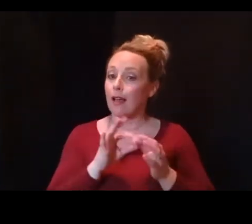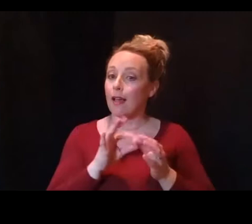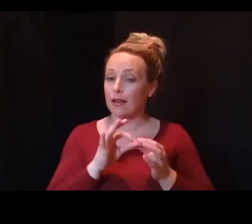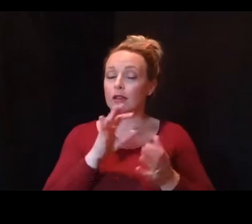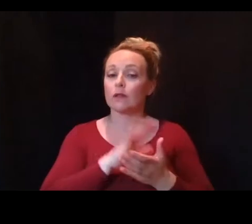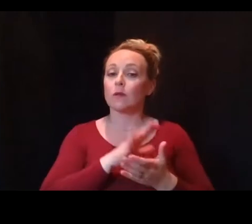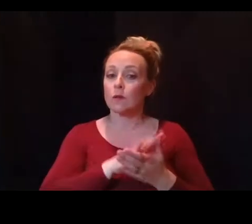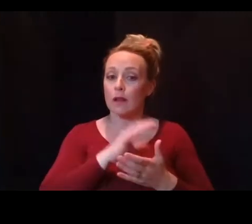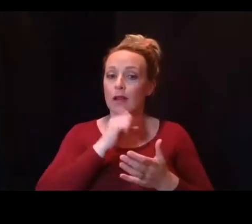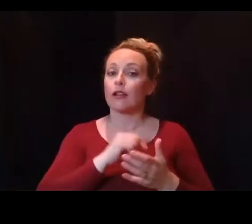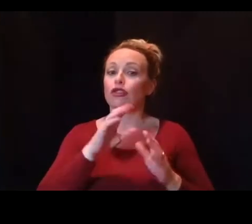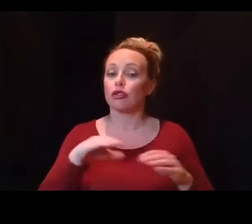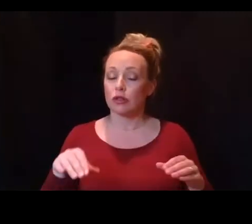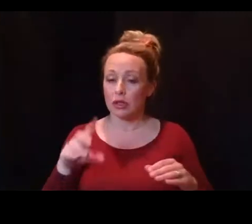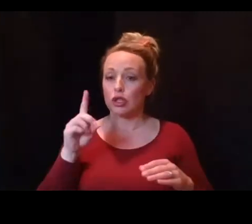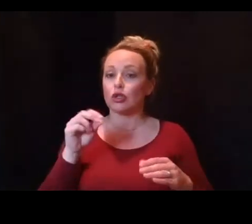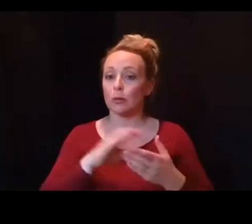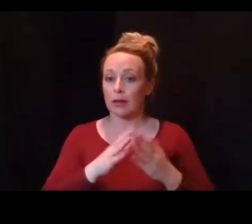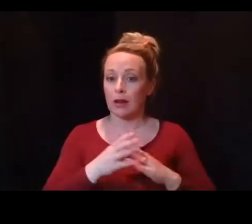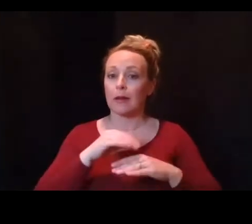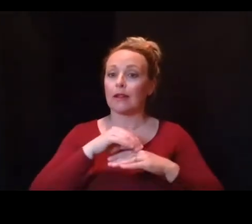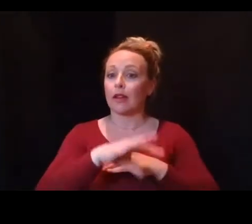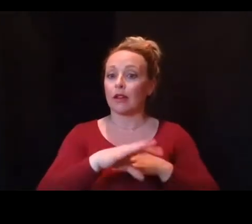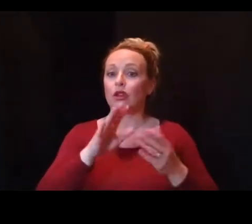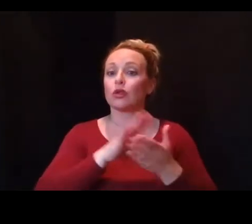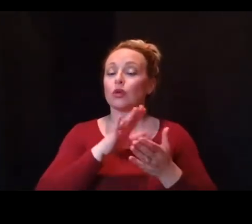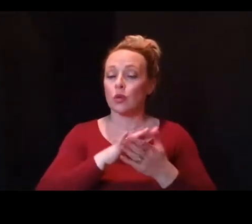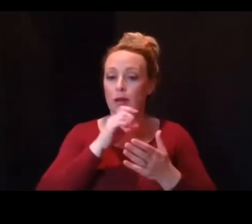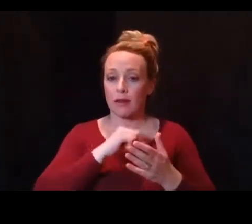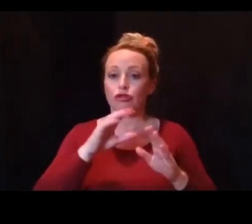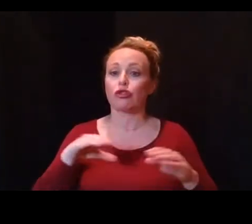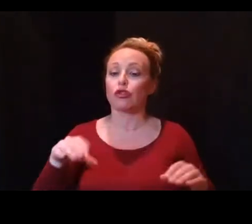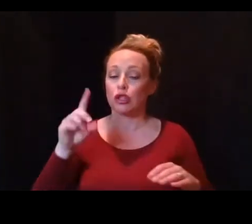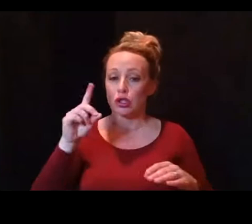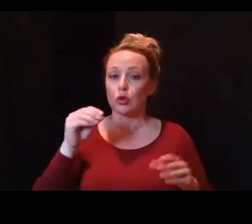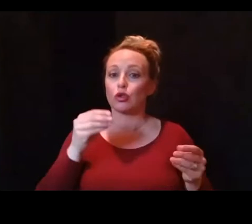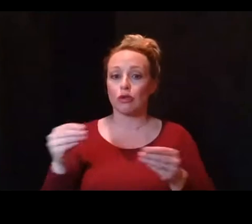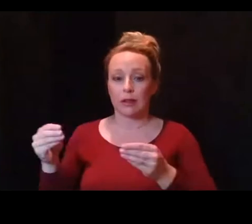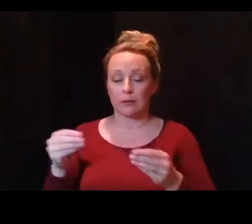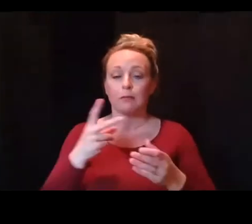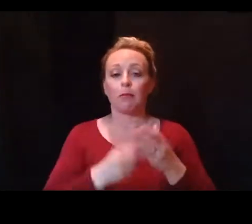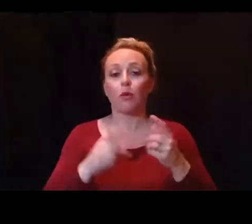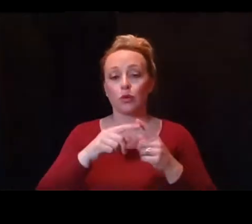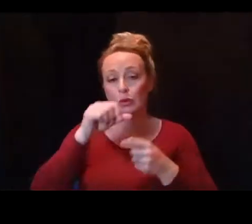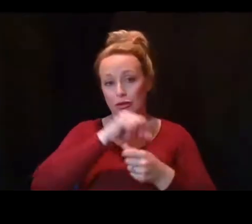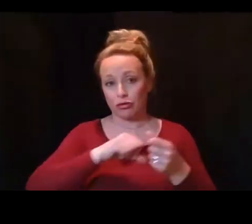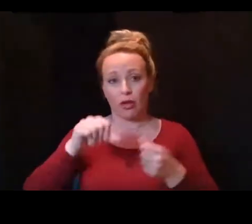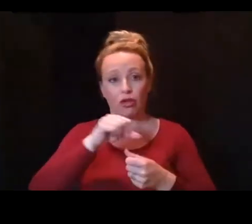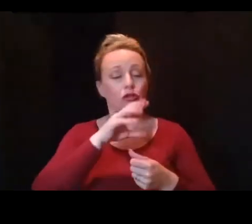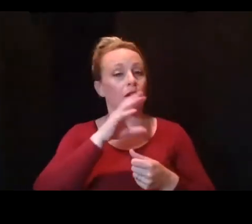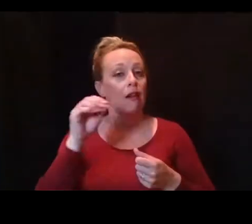children do become infected. School-aged children do transmit, both to each other and to